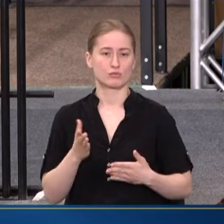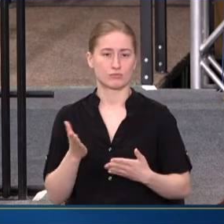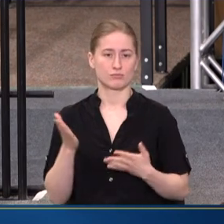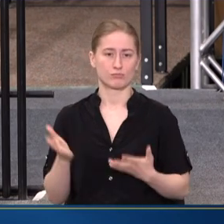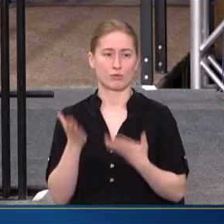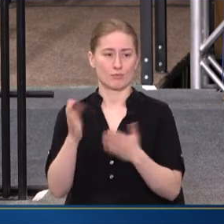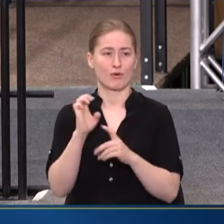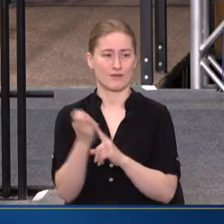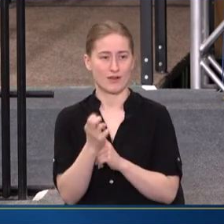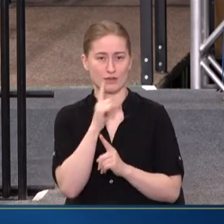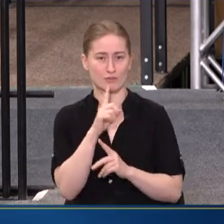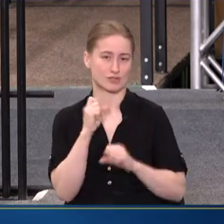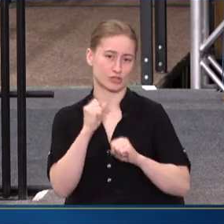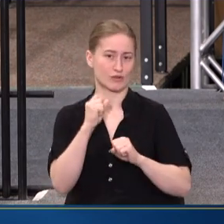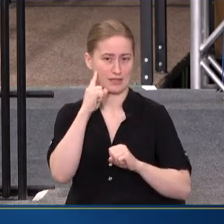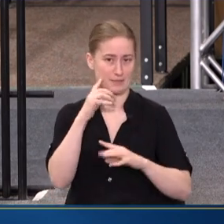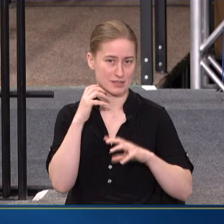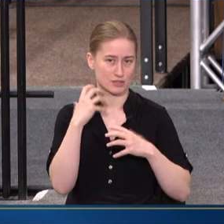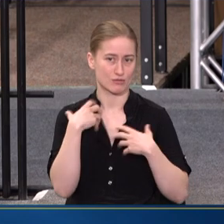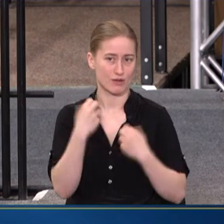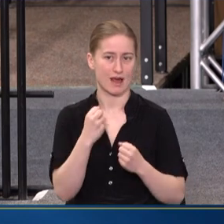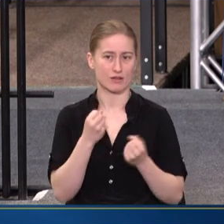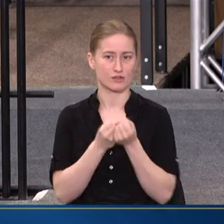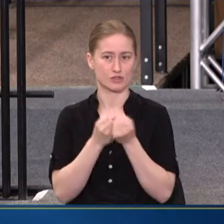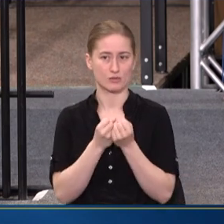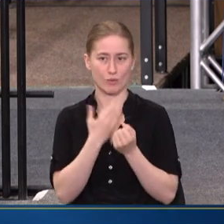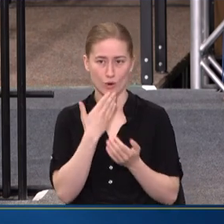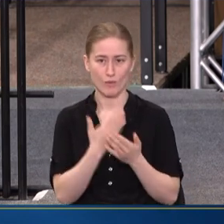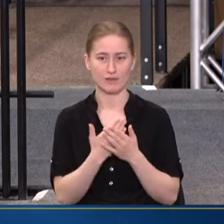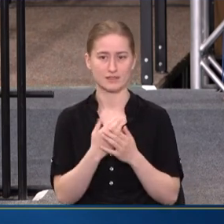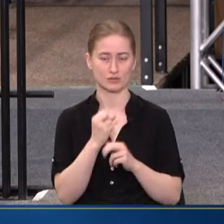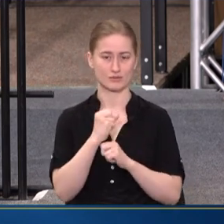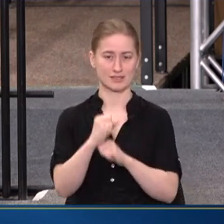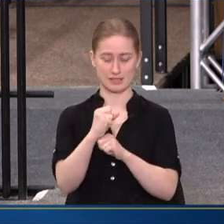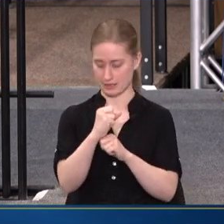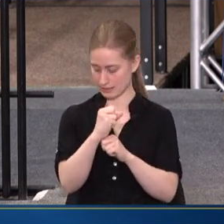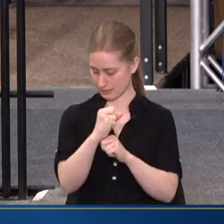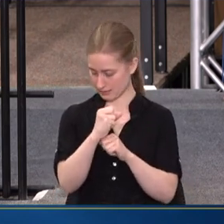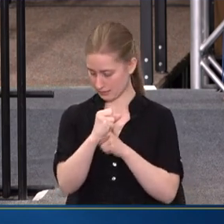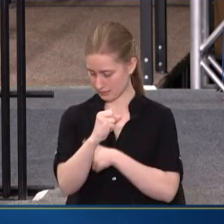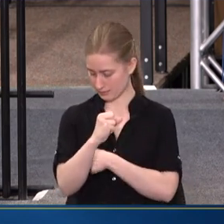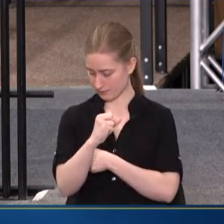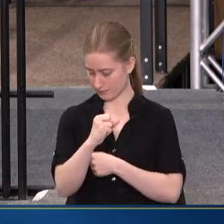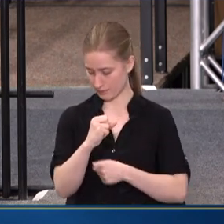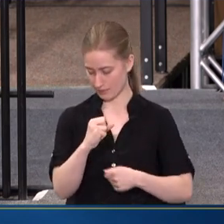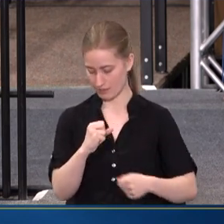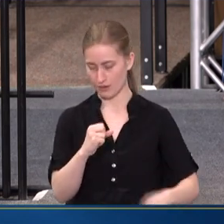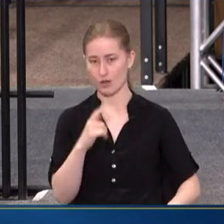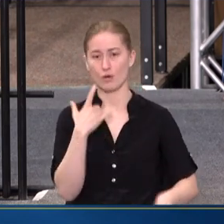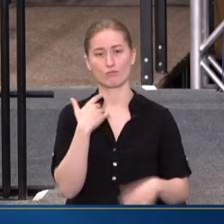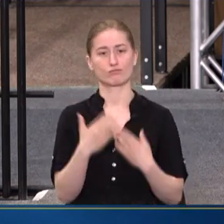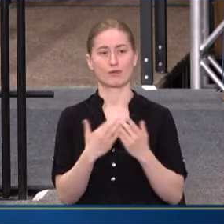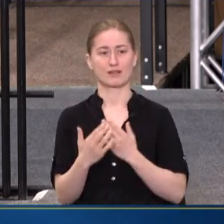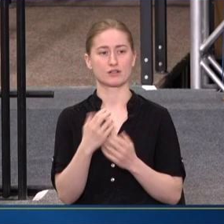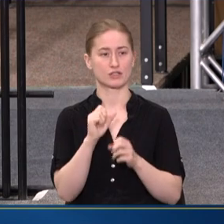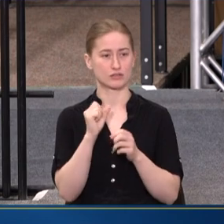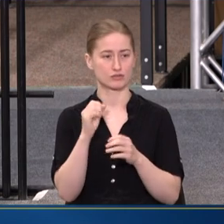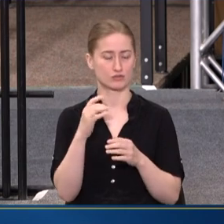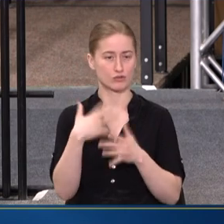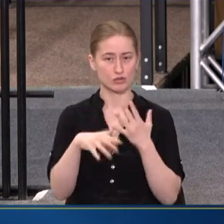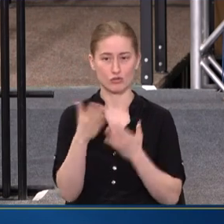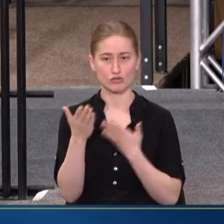THAT STRENGTHEN MENTAL HEALTH AND SUPPORT WELLNESS AND RESILIENCE. WHETHER IT'S OUR SOCIAL SAFETY NET, OUR SCHOOLS, OUR PRISONS, THE